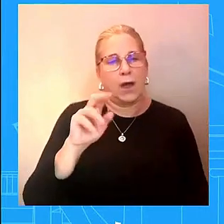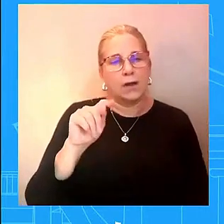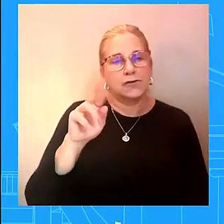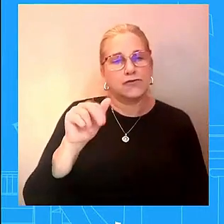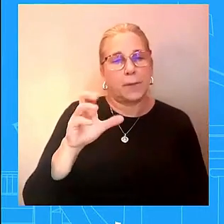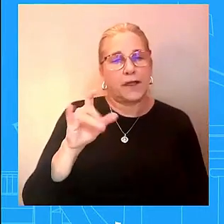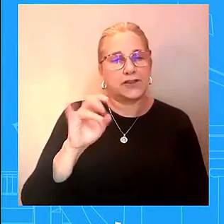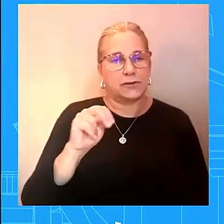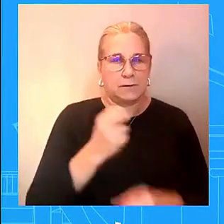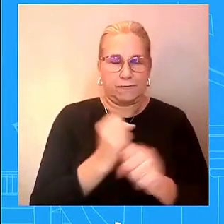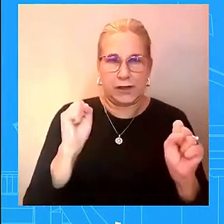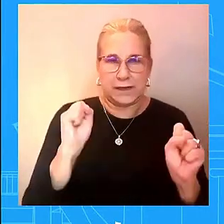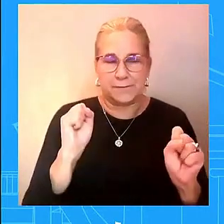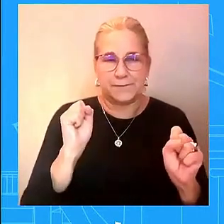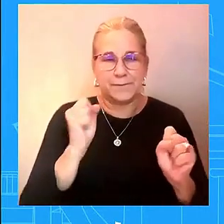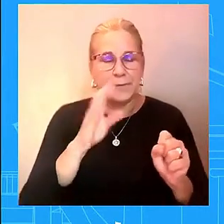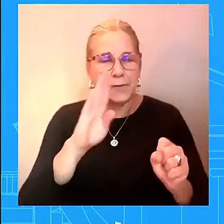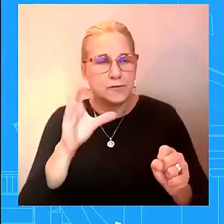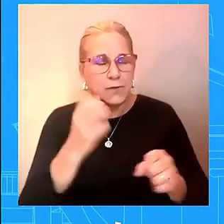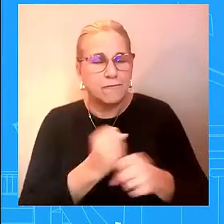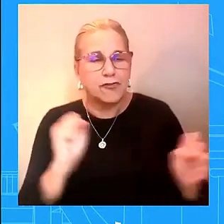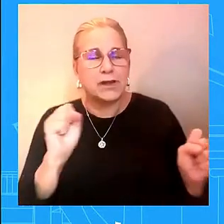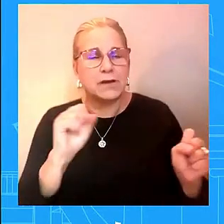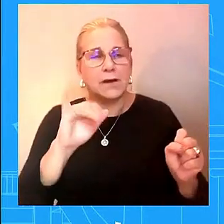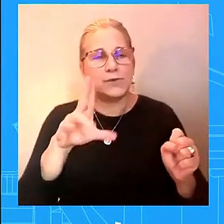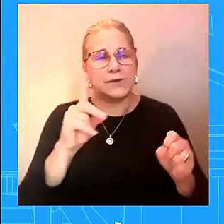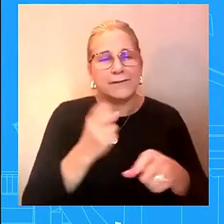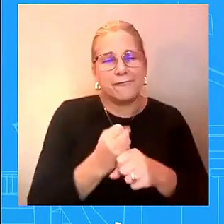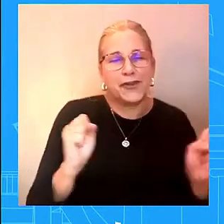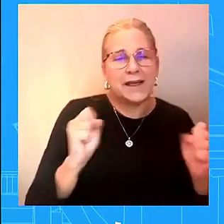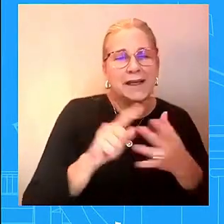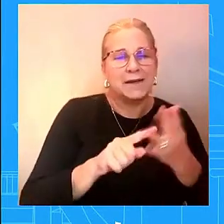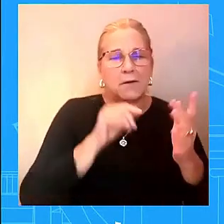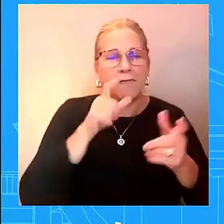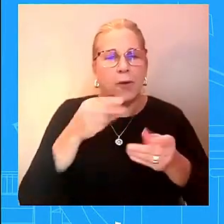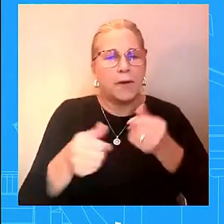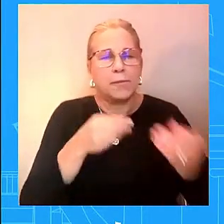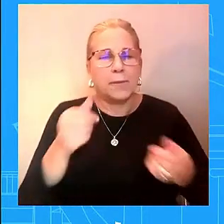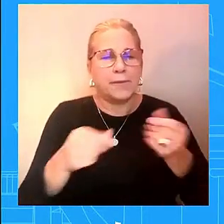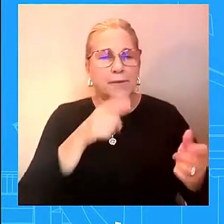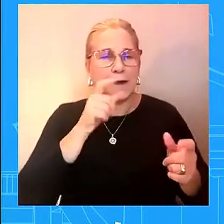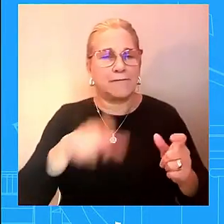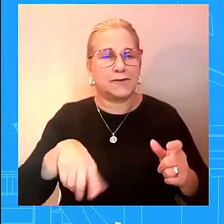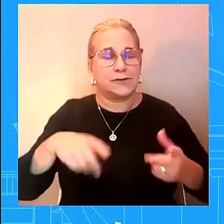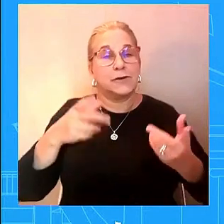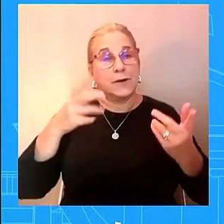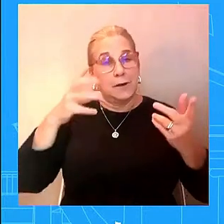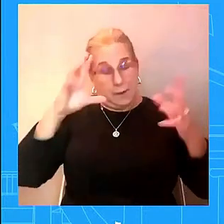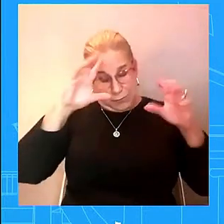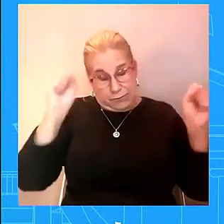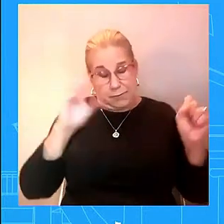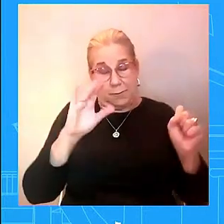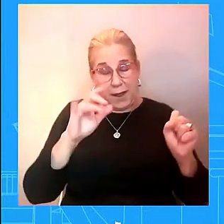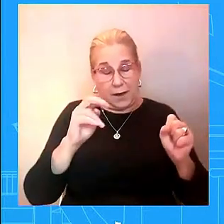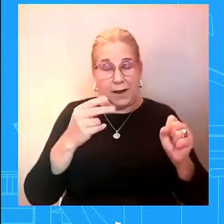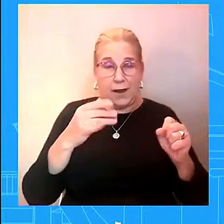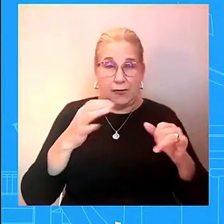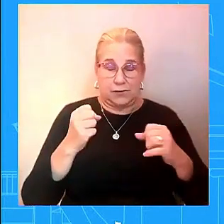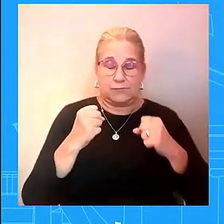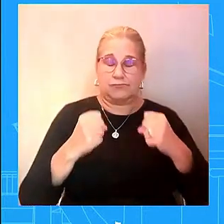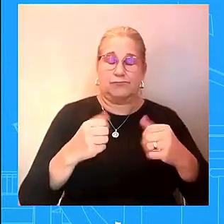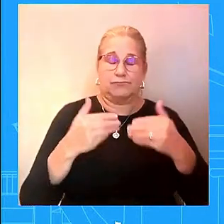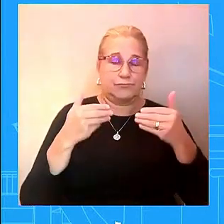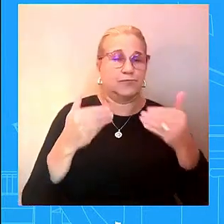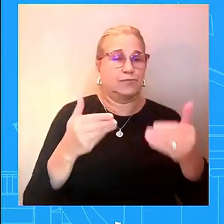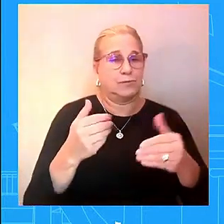access is under attack president biden and vice president harris will continue to fight to protect access to reproductive health care